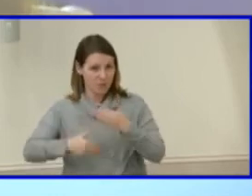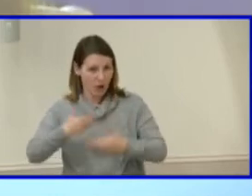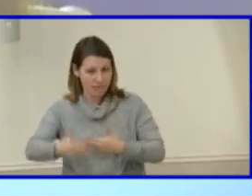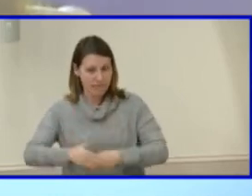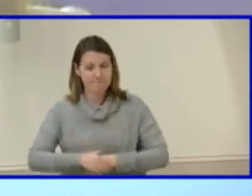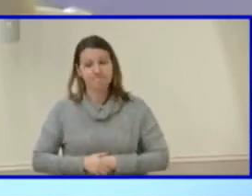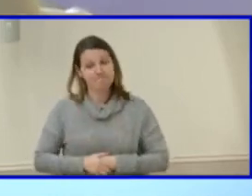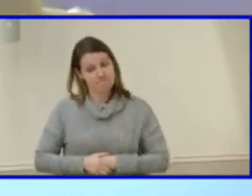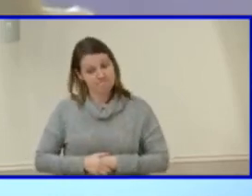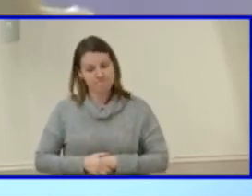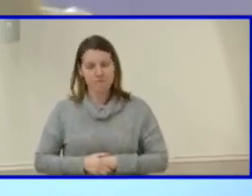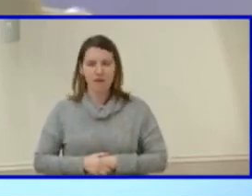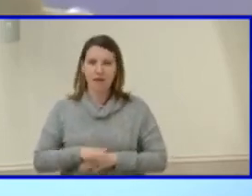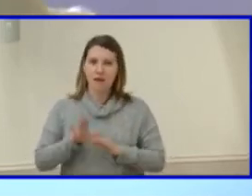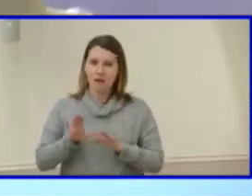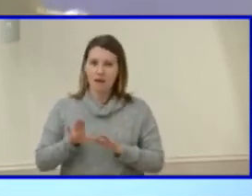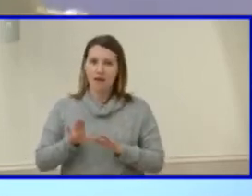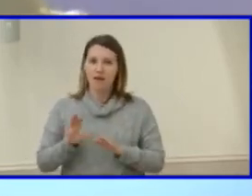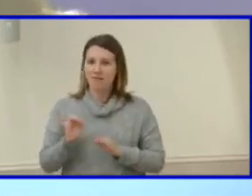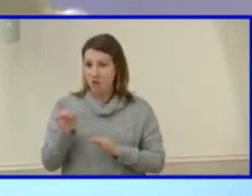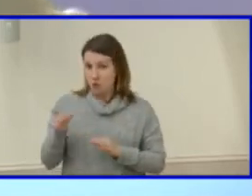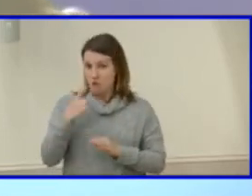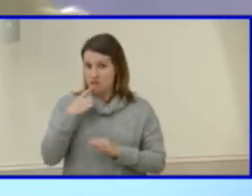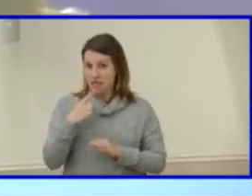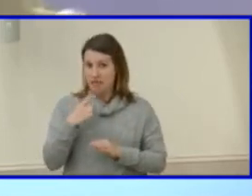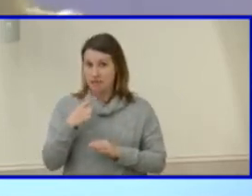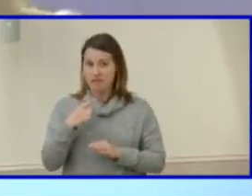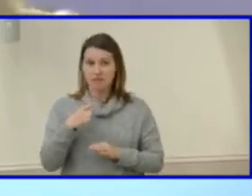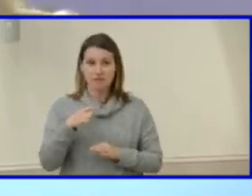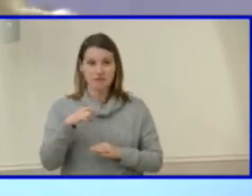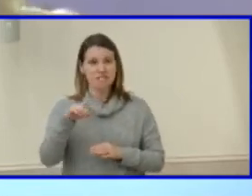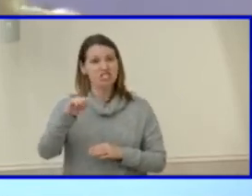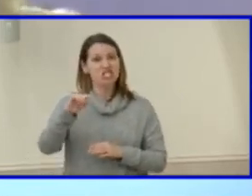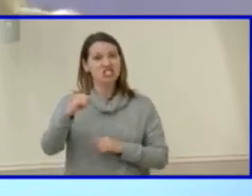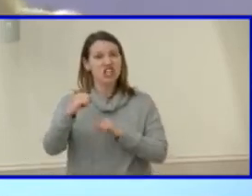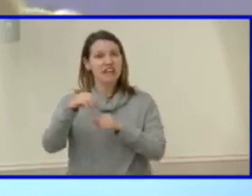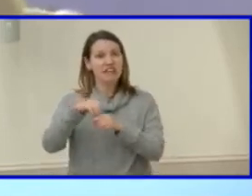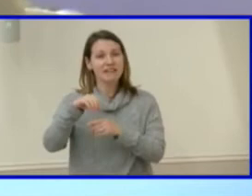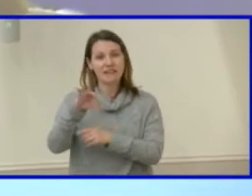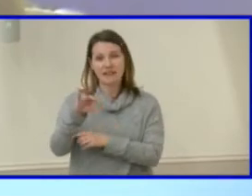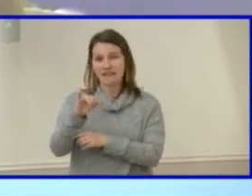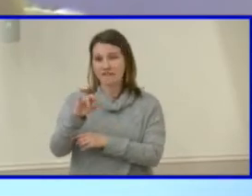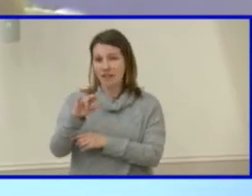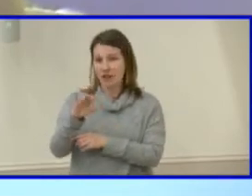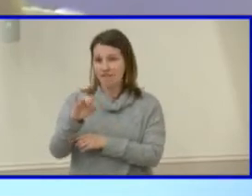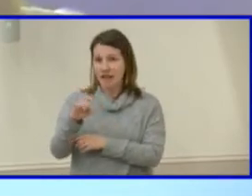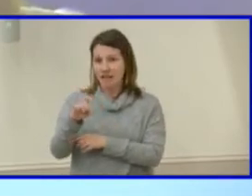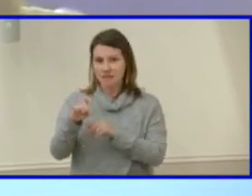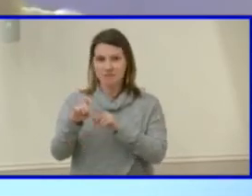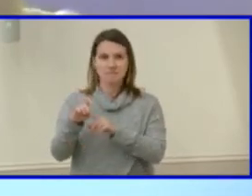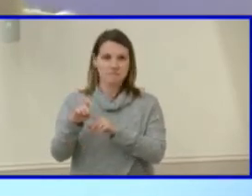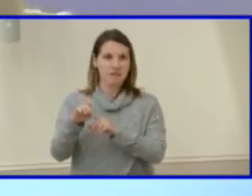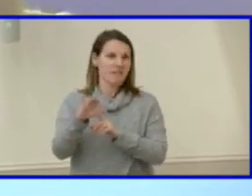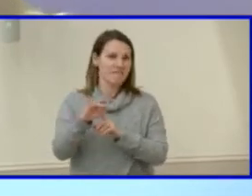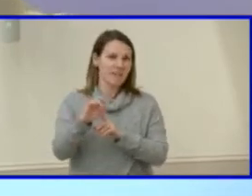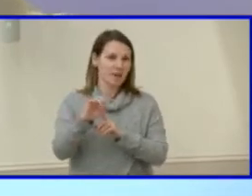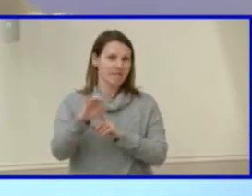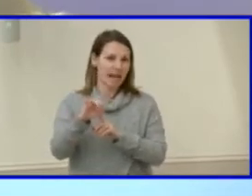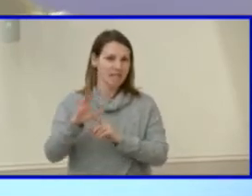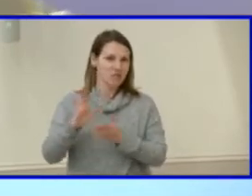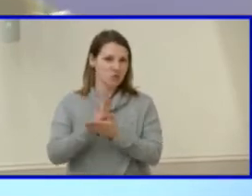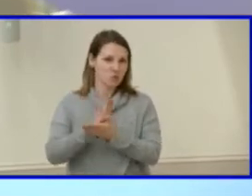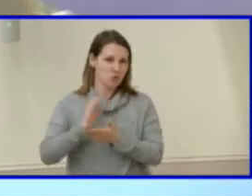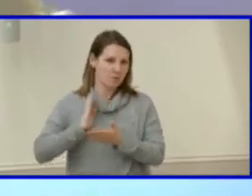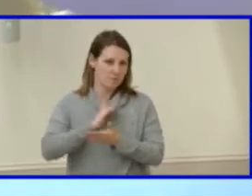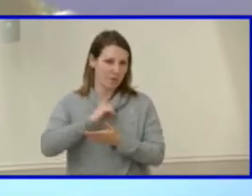unlike, like you said, know, TJ in Fairfax is is permitted by the Fairfax school board. And so we have